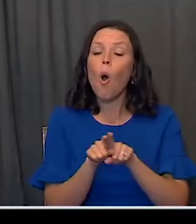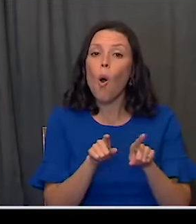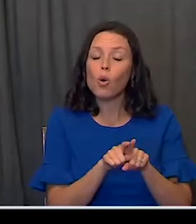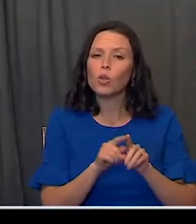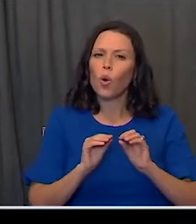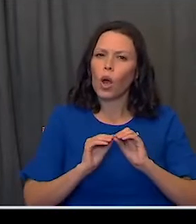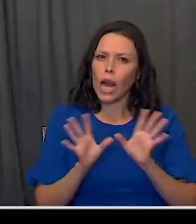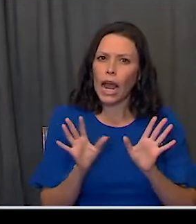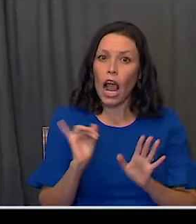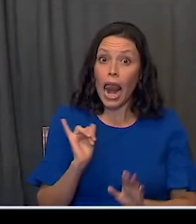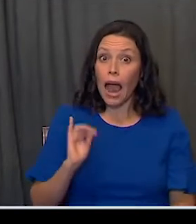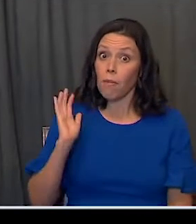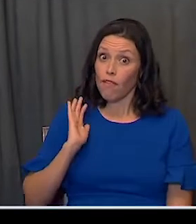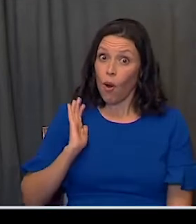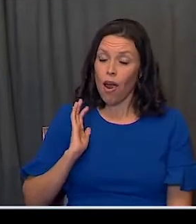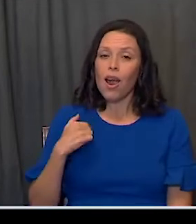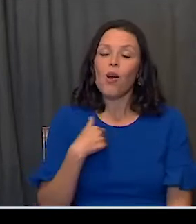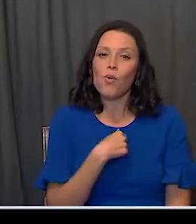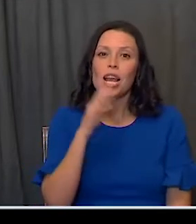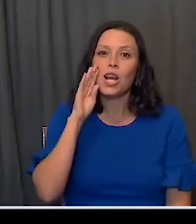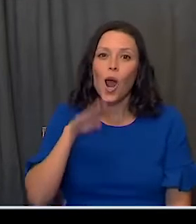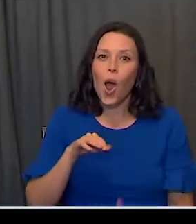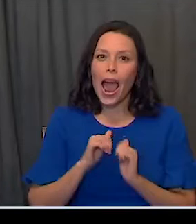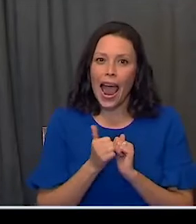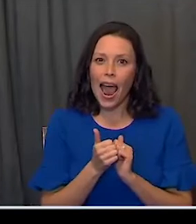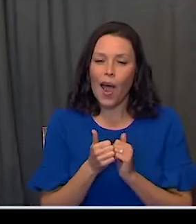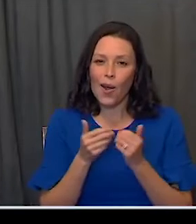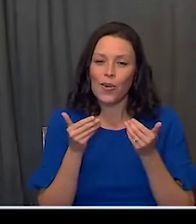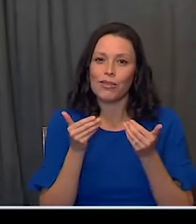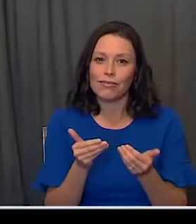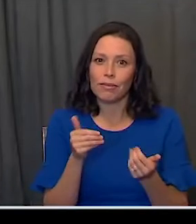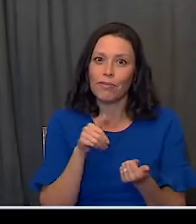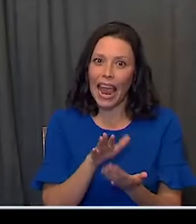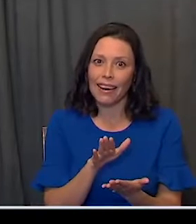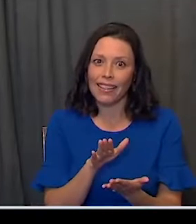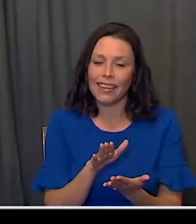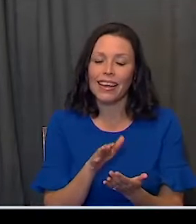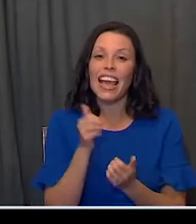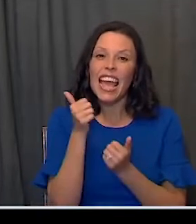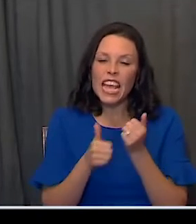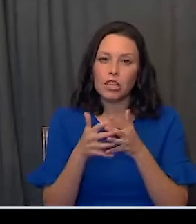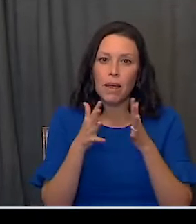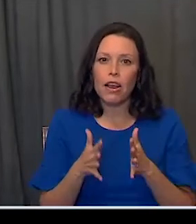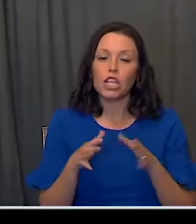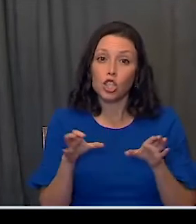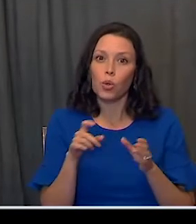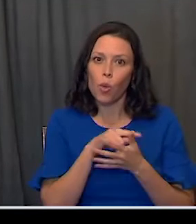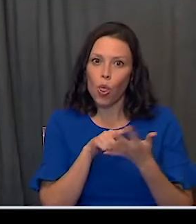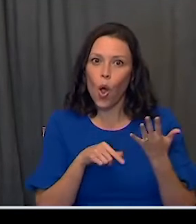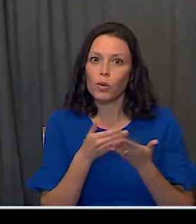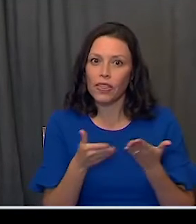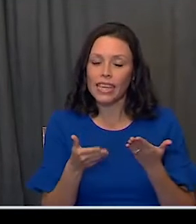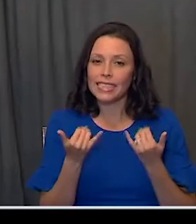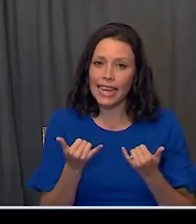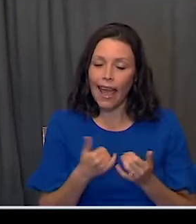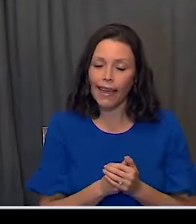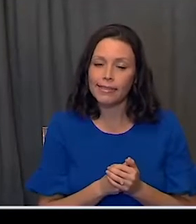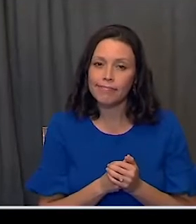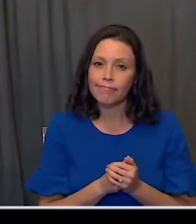make it clear, like before, we do know what to do. And we're asking every American to do those things today.